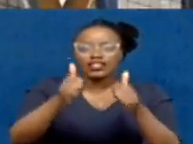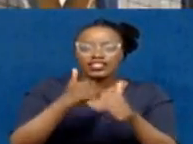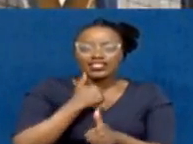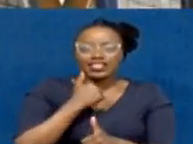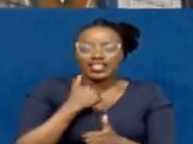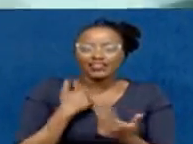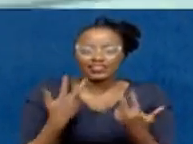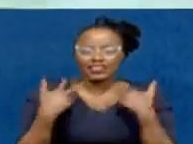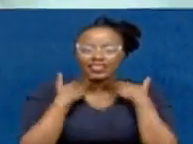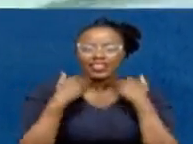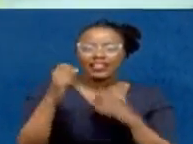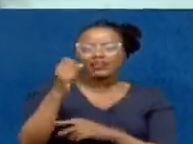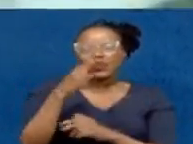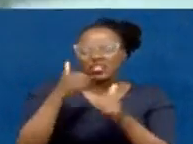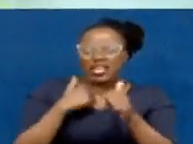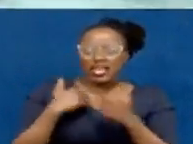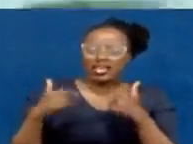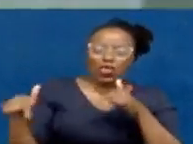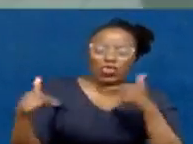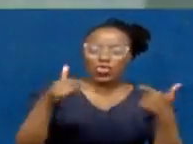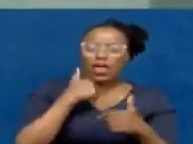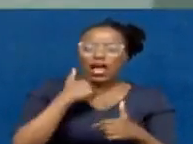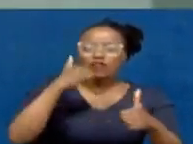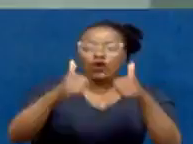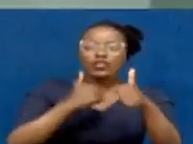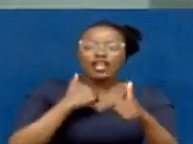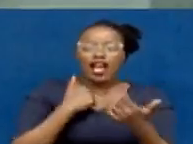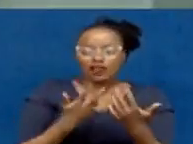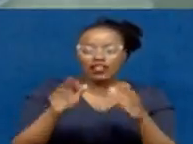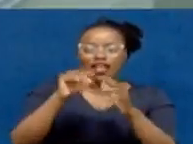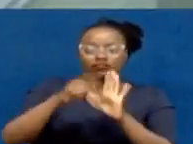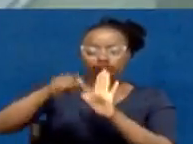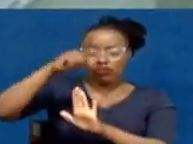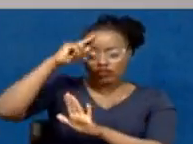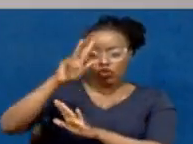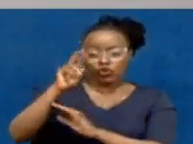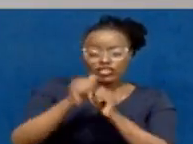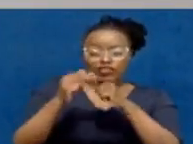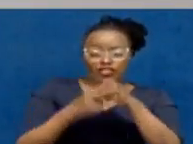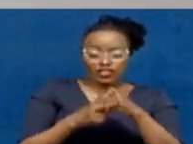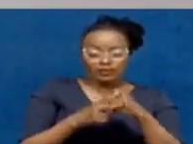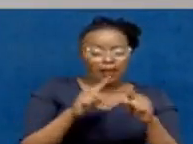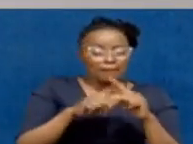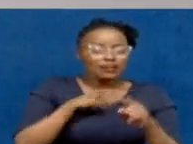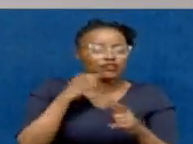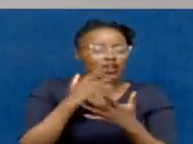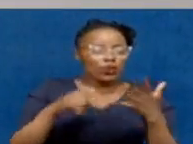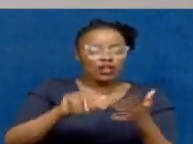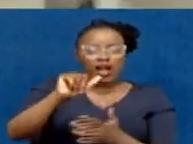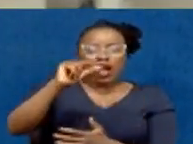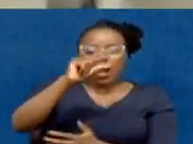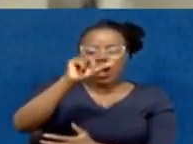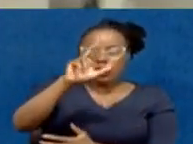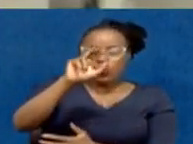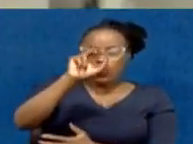entangled yet again in merchant wars that nearly derailed its election calendar for 2017. Ironically, Alguraer